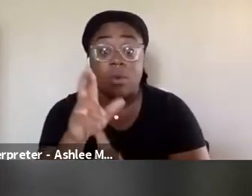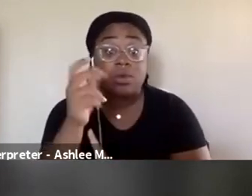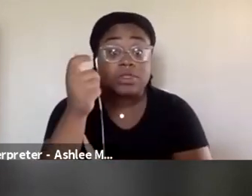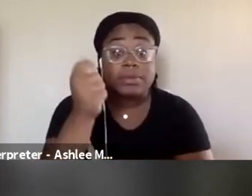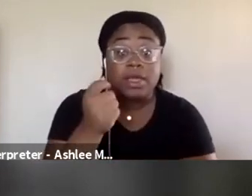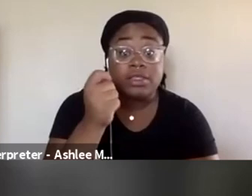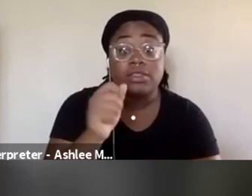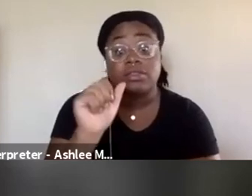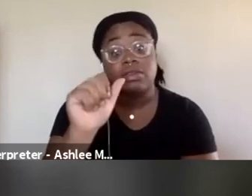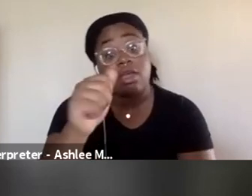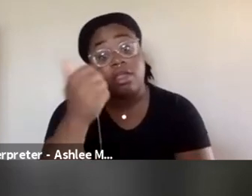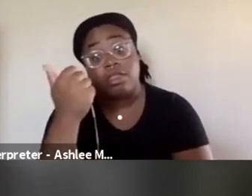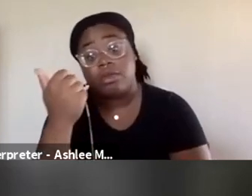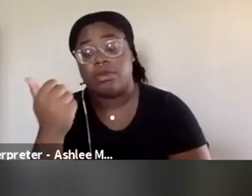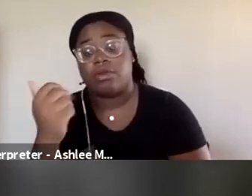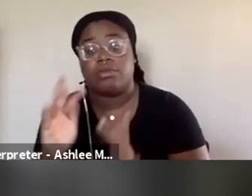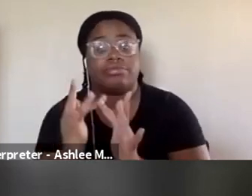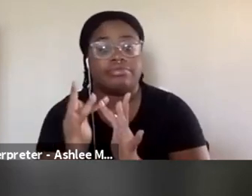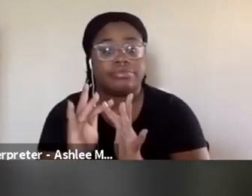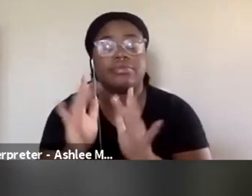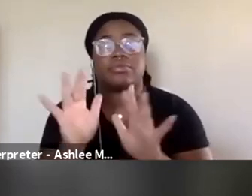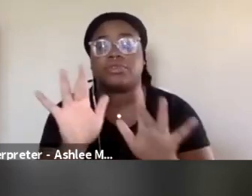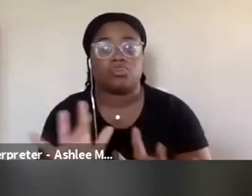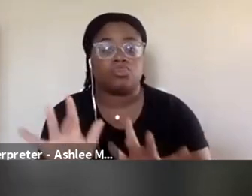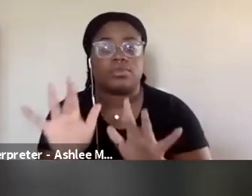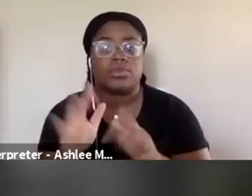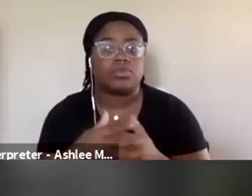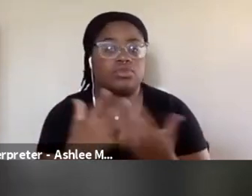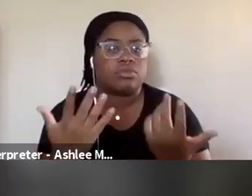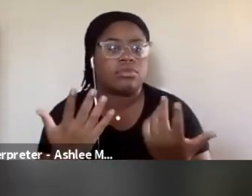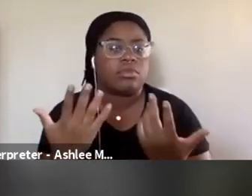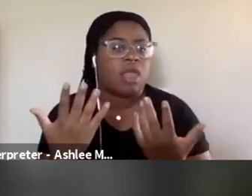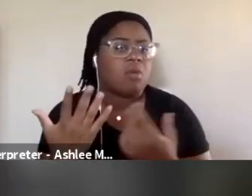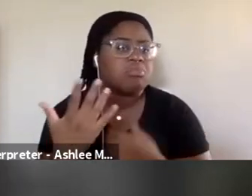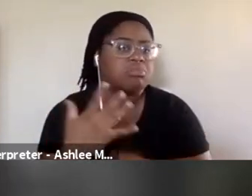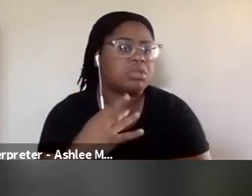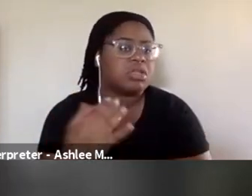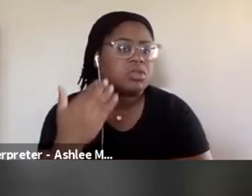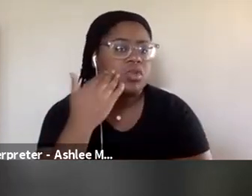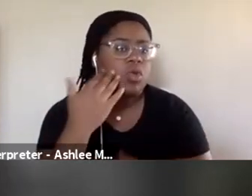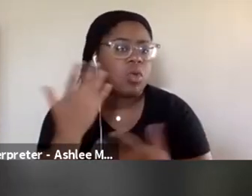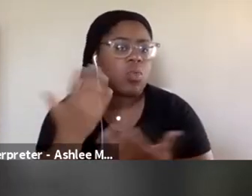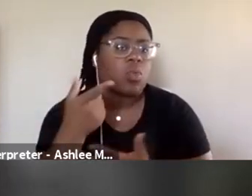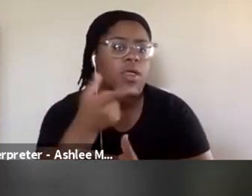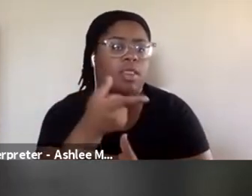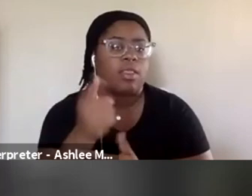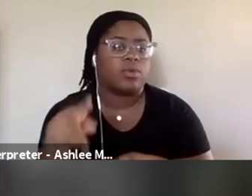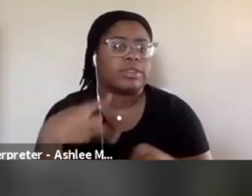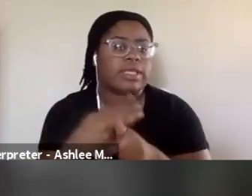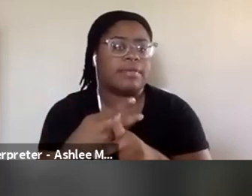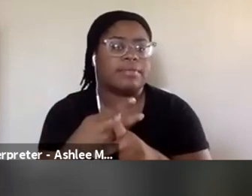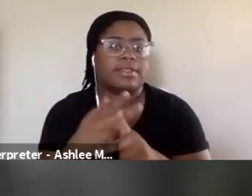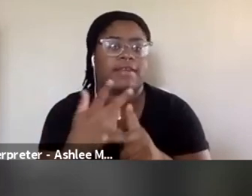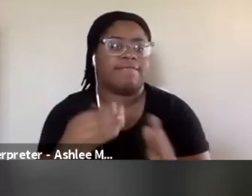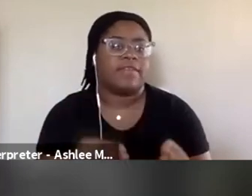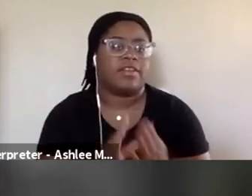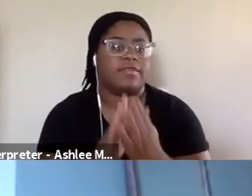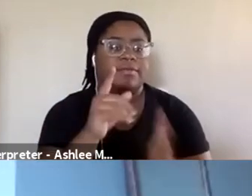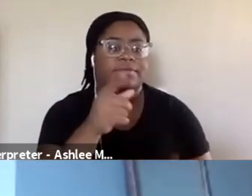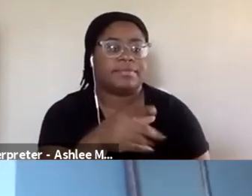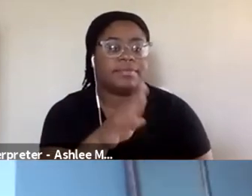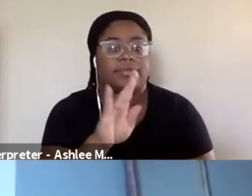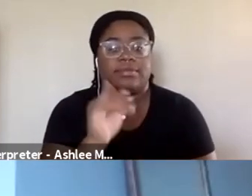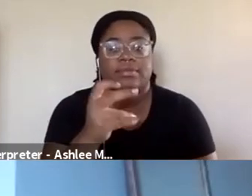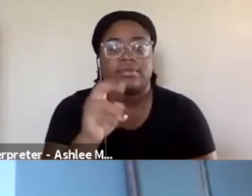other types of streamers? So I'd like to know about, like, what are those types of interventions? I